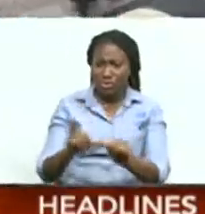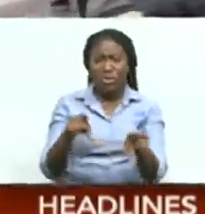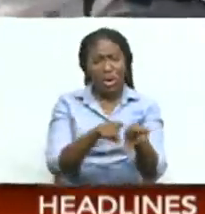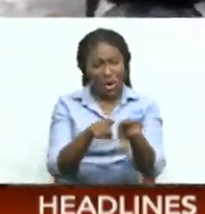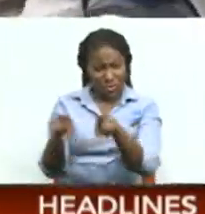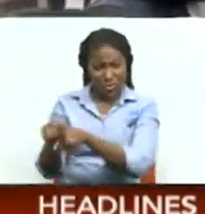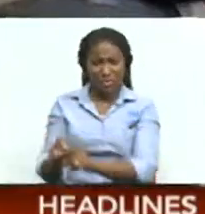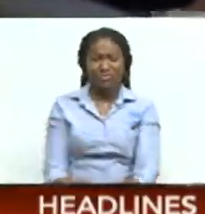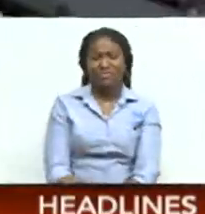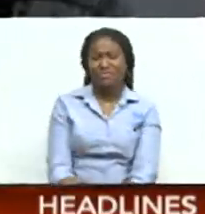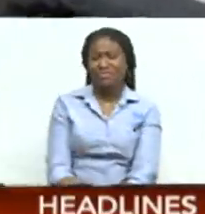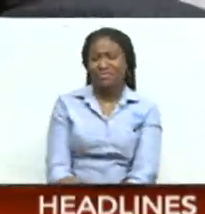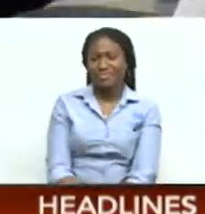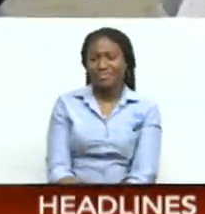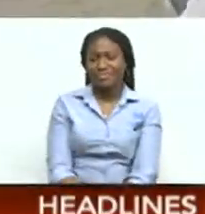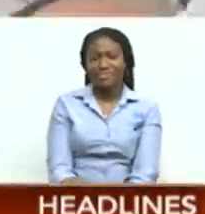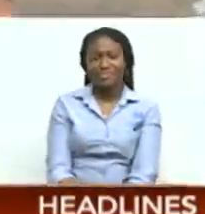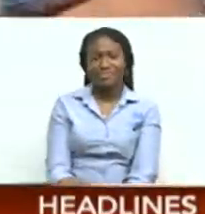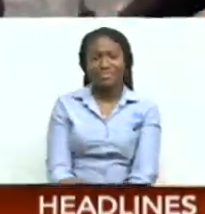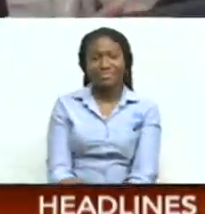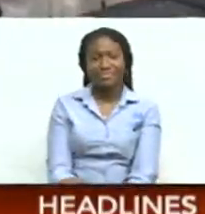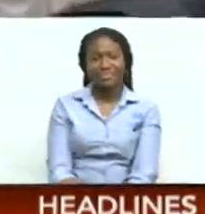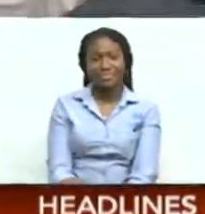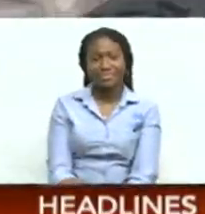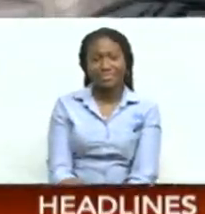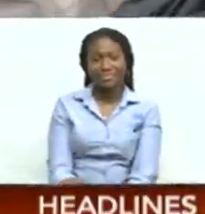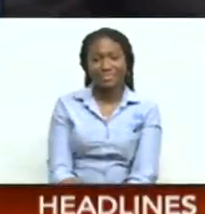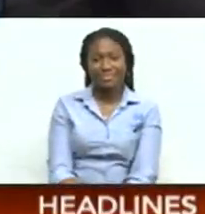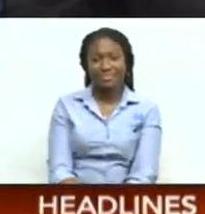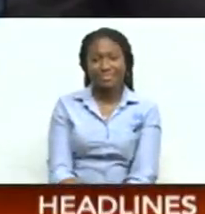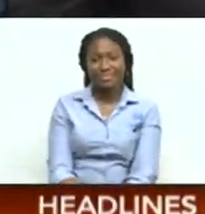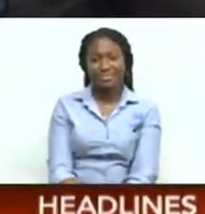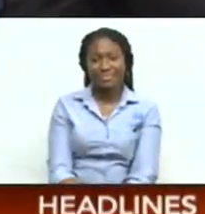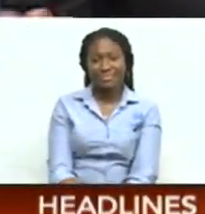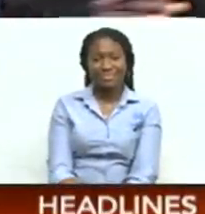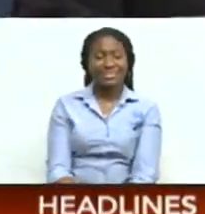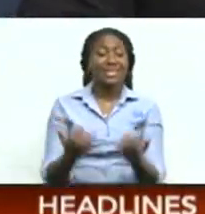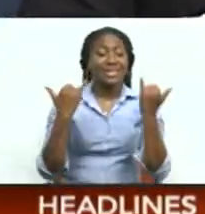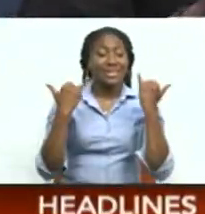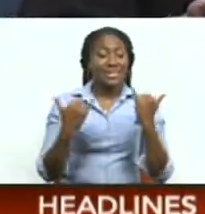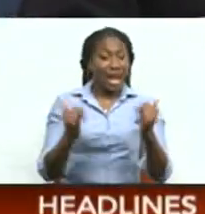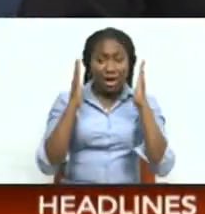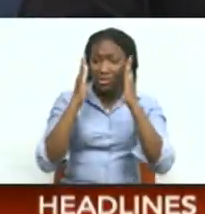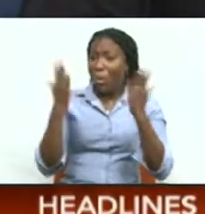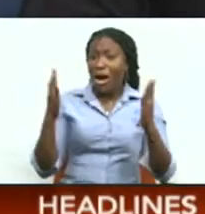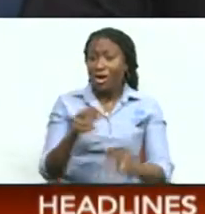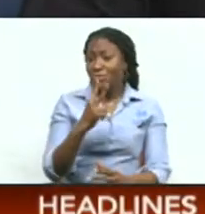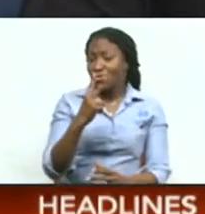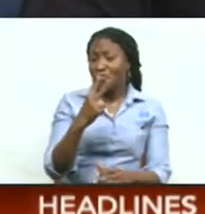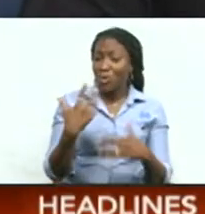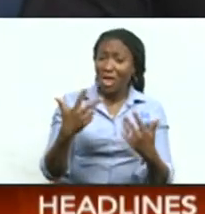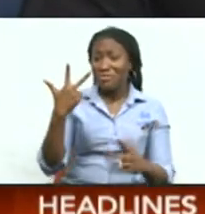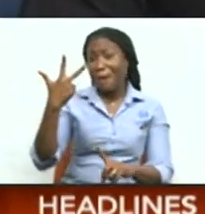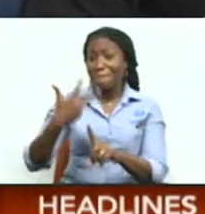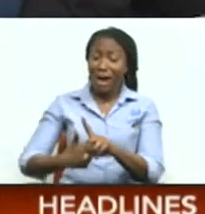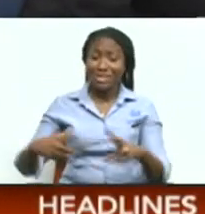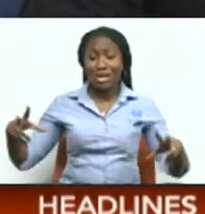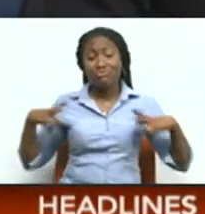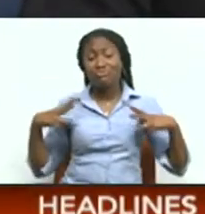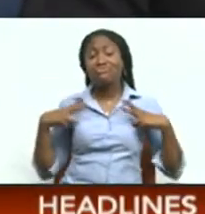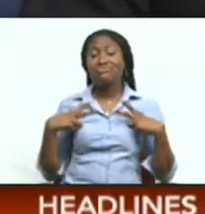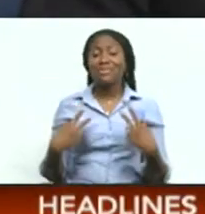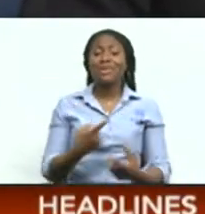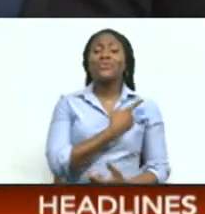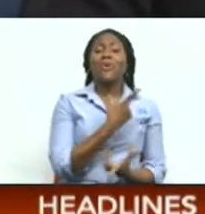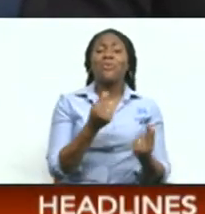well. Radicati Silva, CNC3 News. Now it is on to what? Two, three months of sort of vacation. But Vita, what did you spend